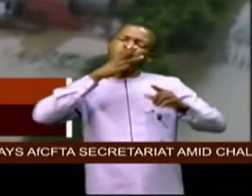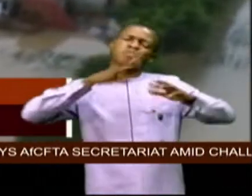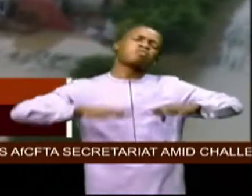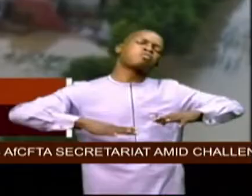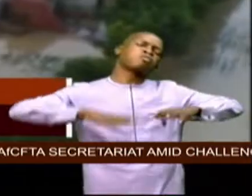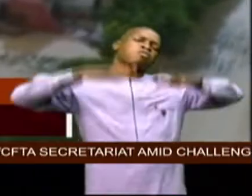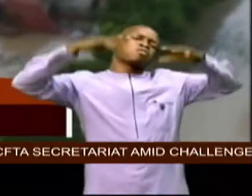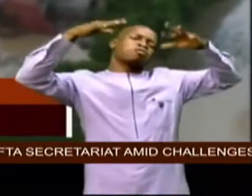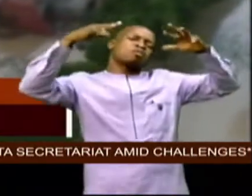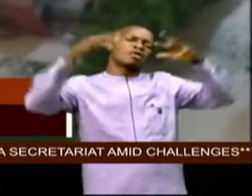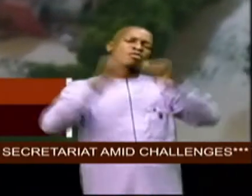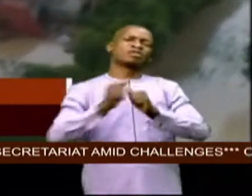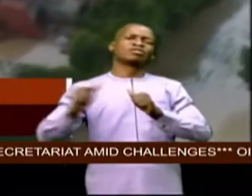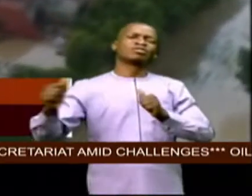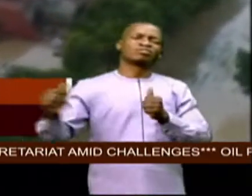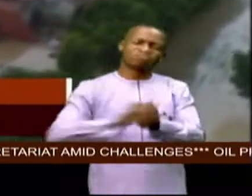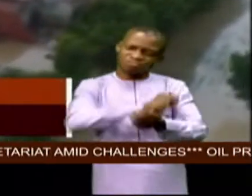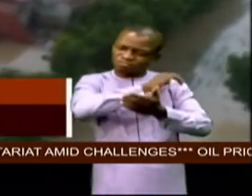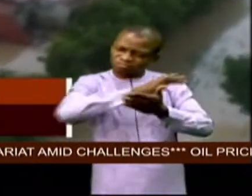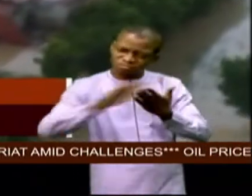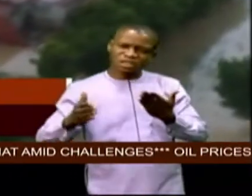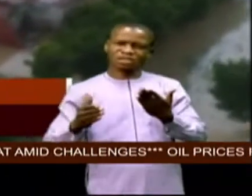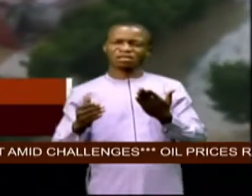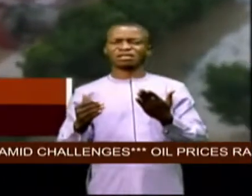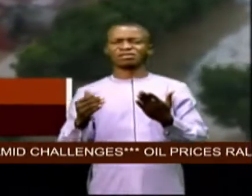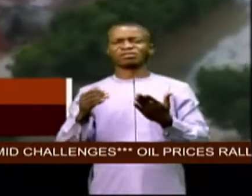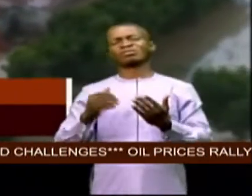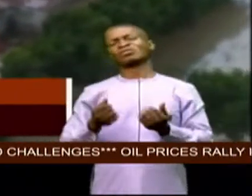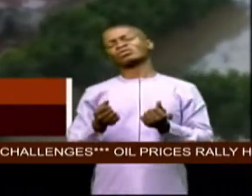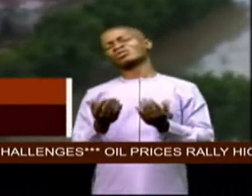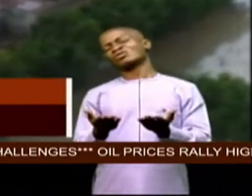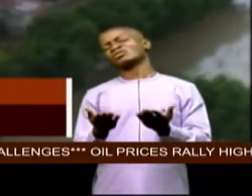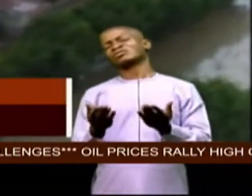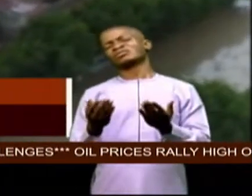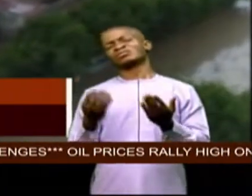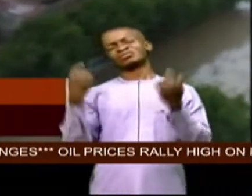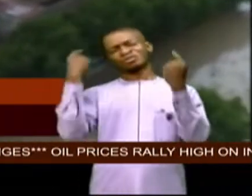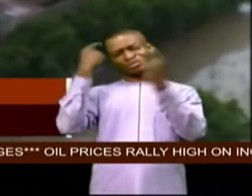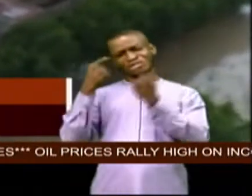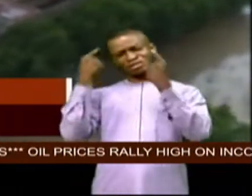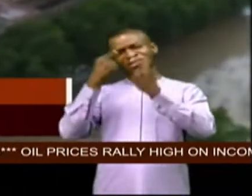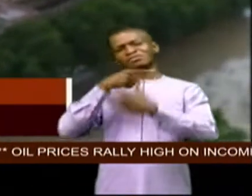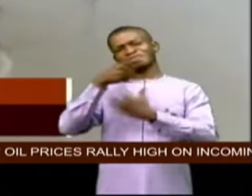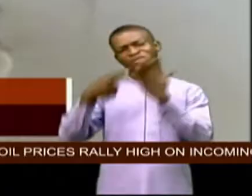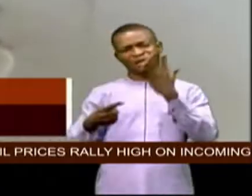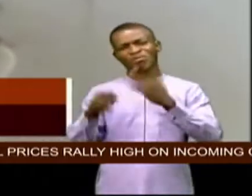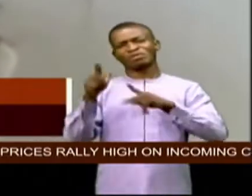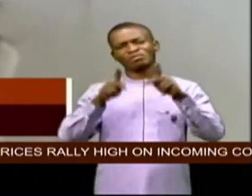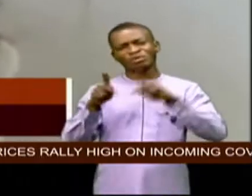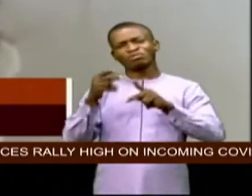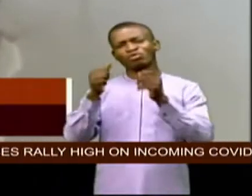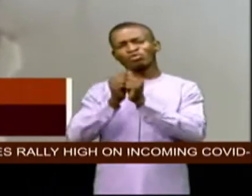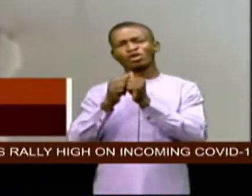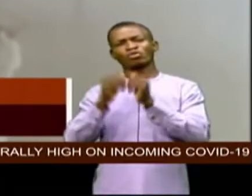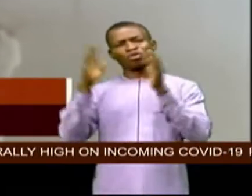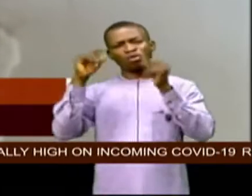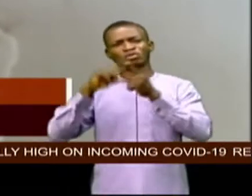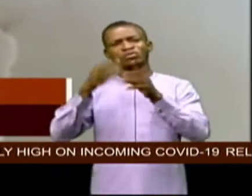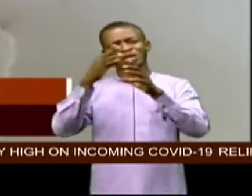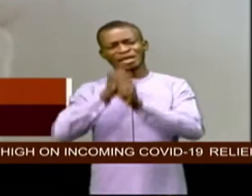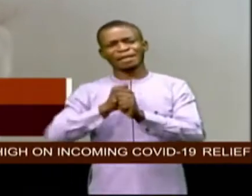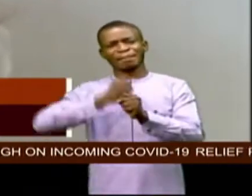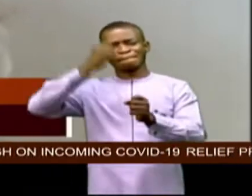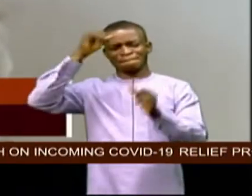related disasters have continued to raise concerns among stakeholders with a view to finding a lasting